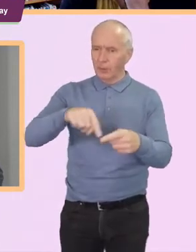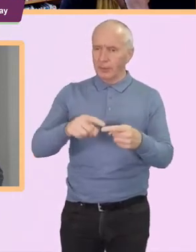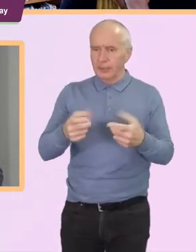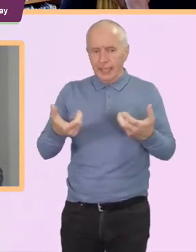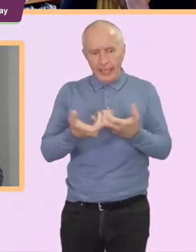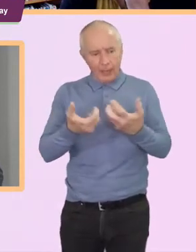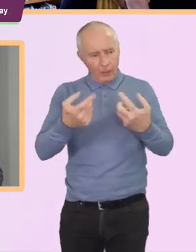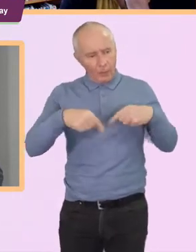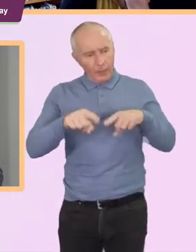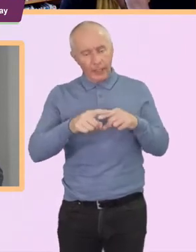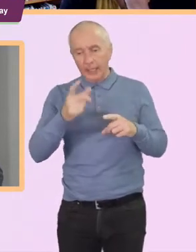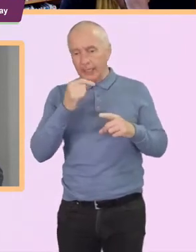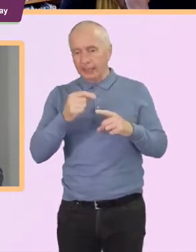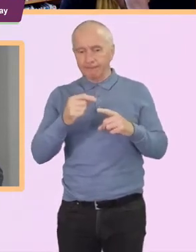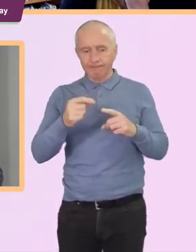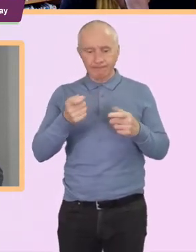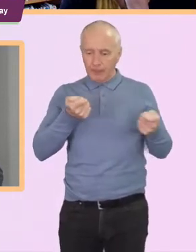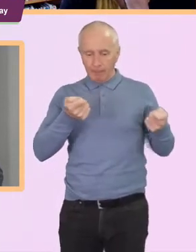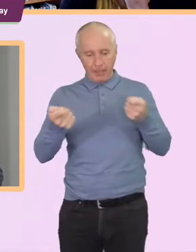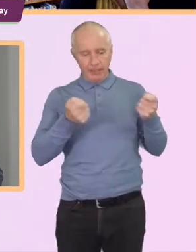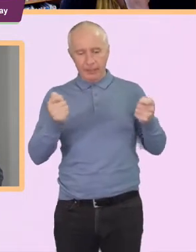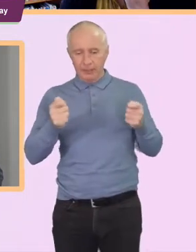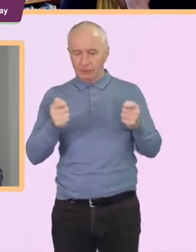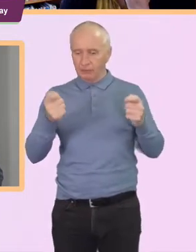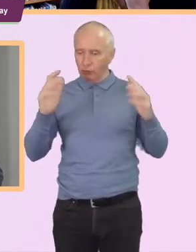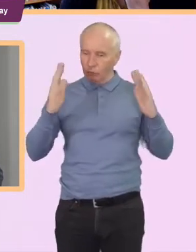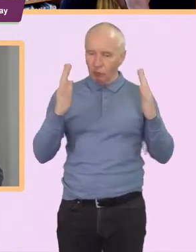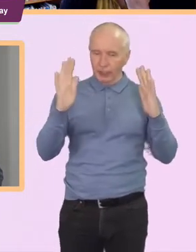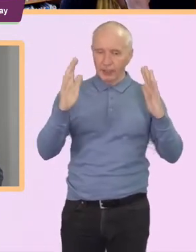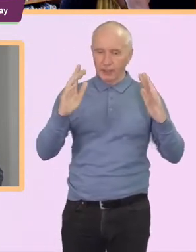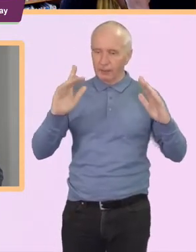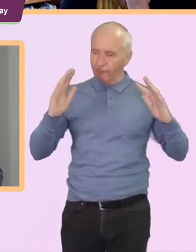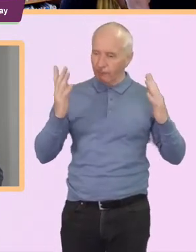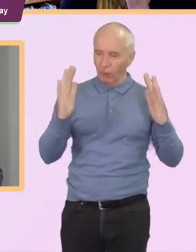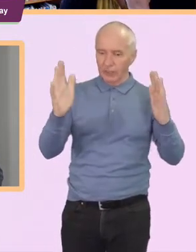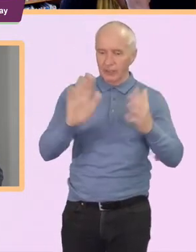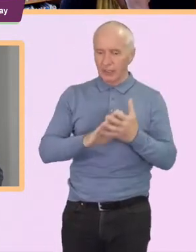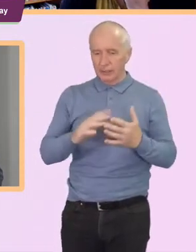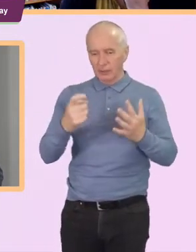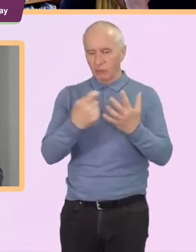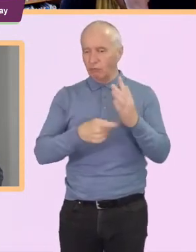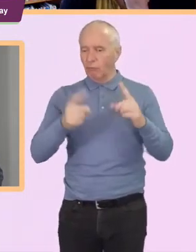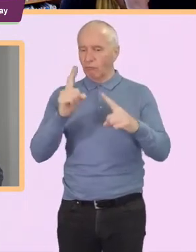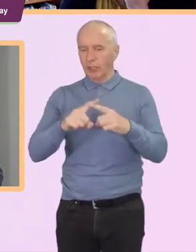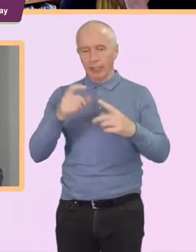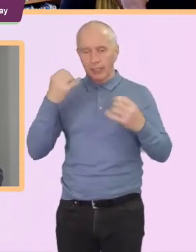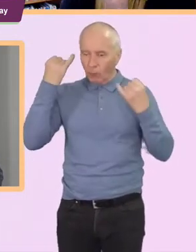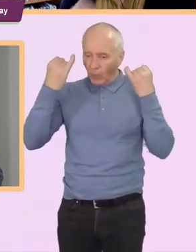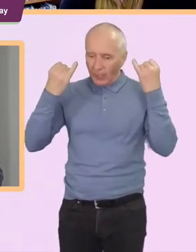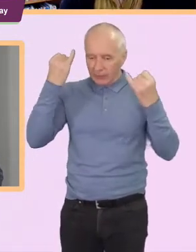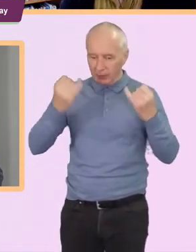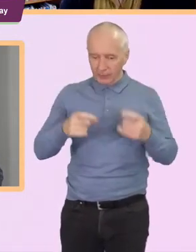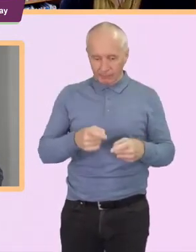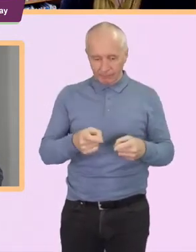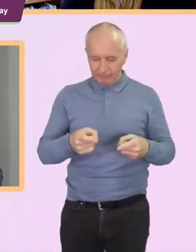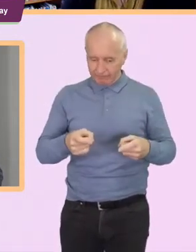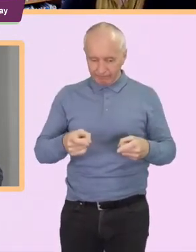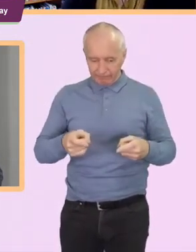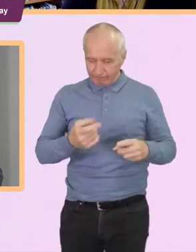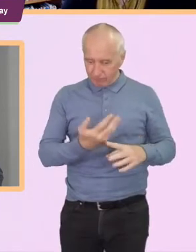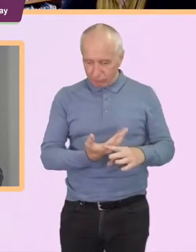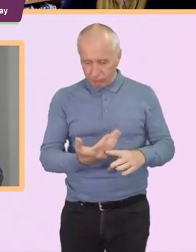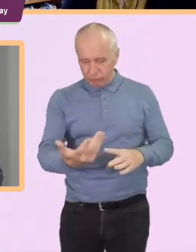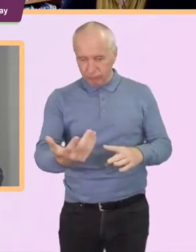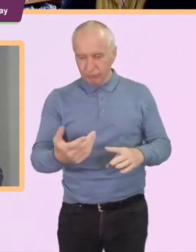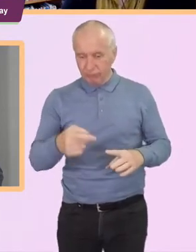we want forests to be managed for example and rewilding is one of those things that's that's on the list basically so I